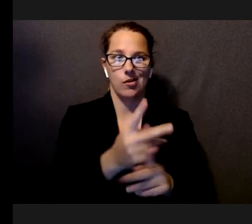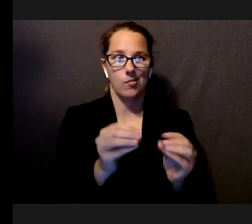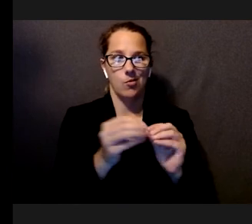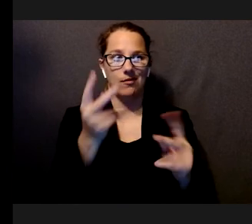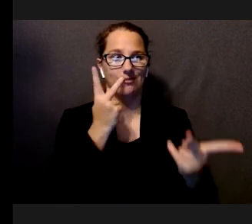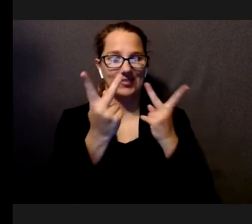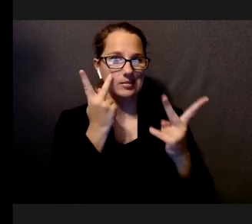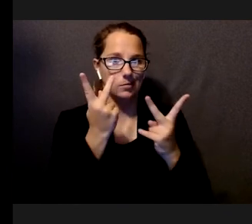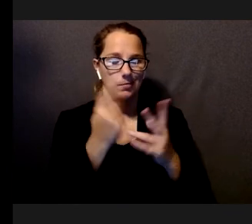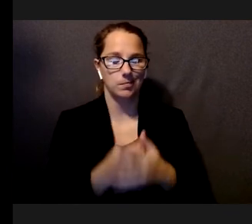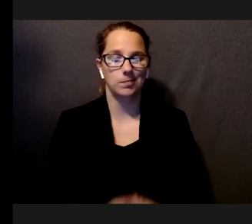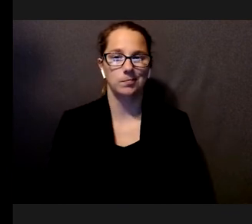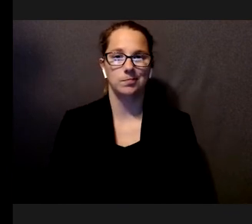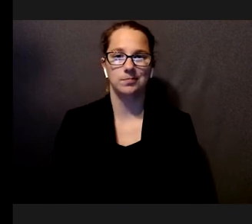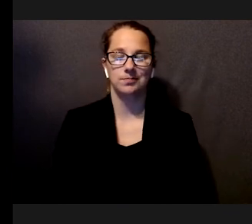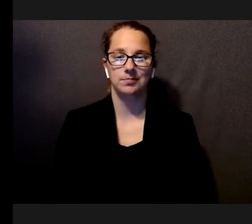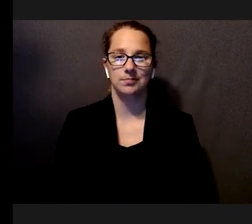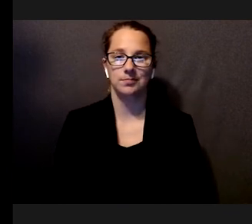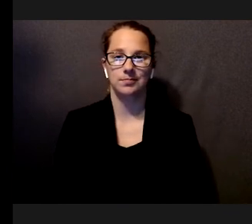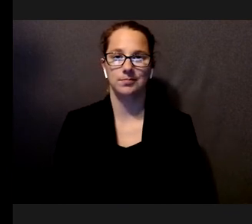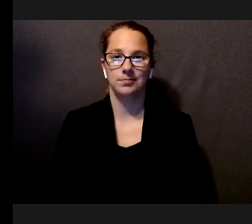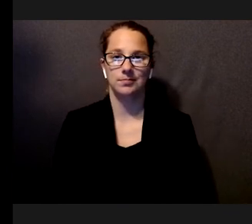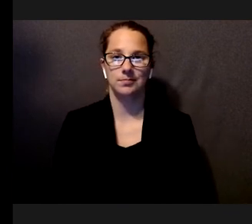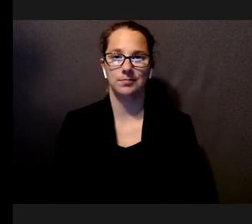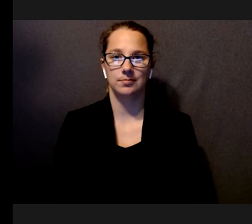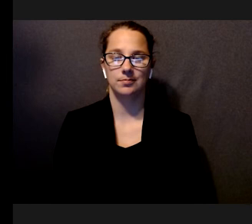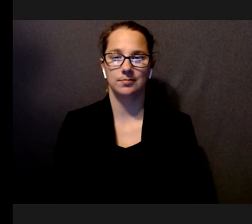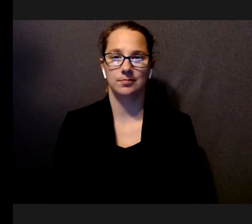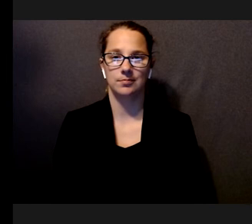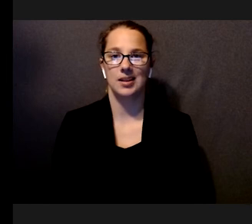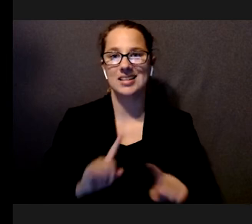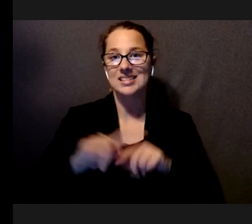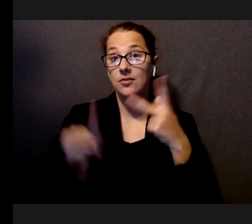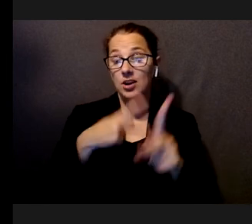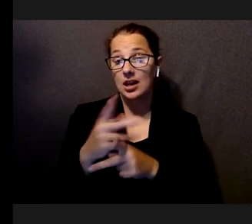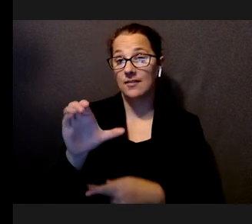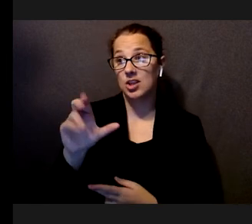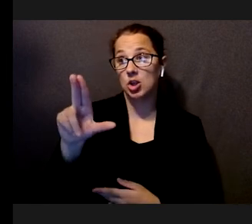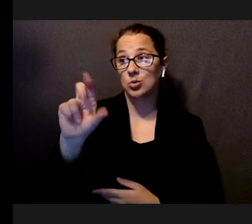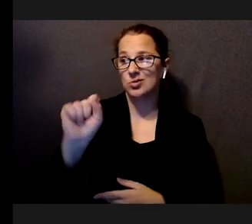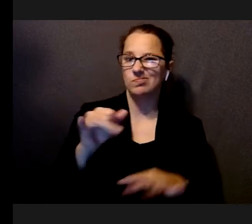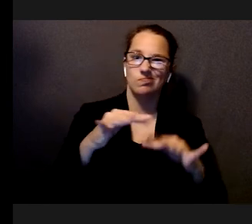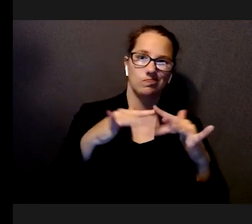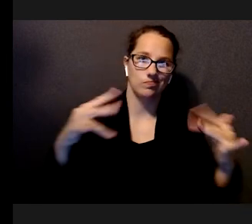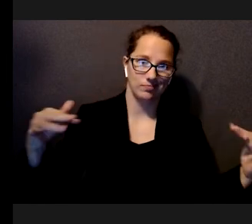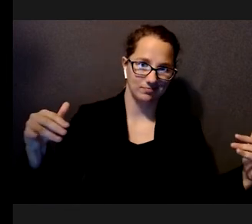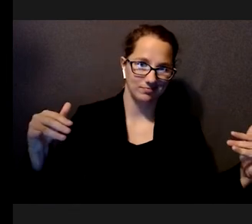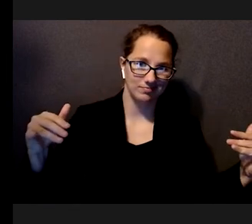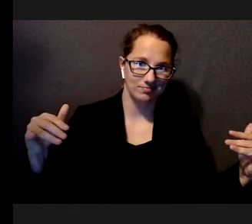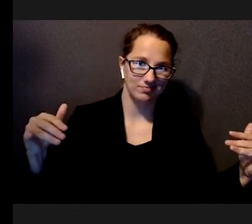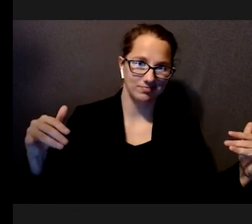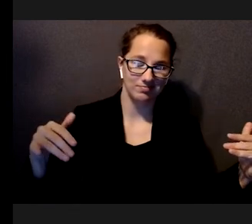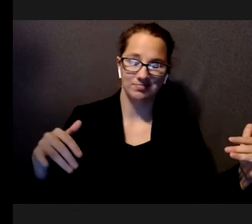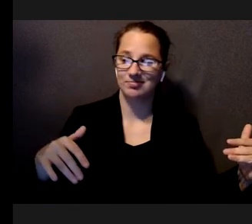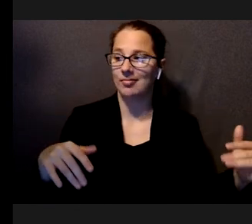task. And the different types of cues varied. So, the preferences varied, so